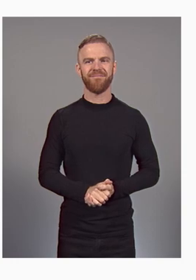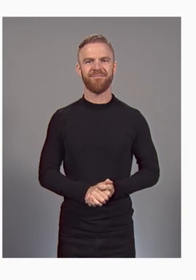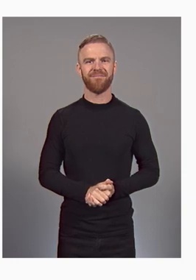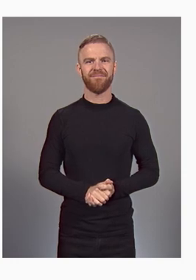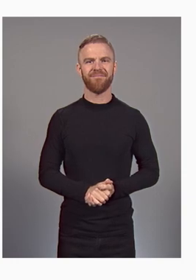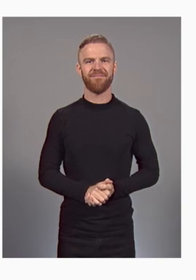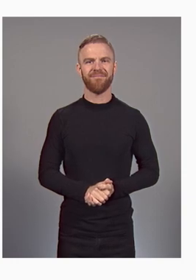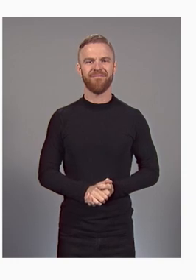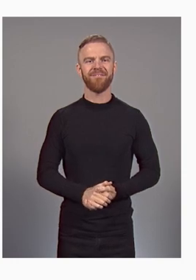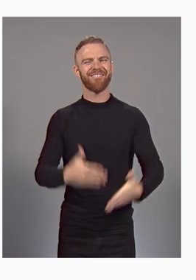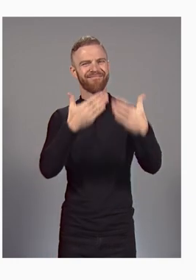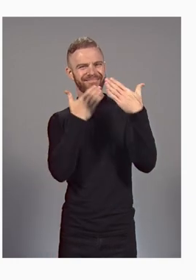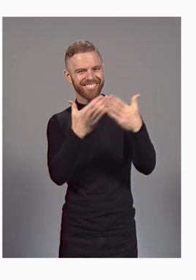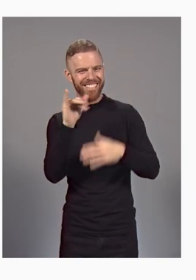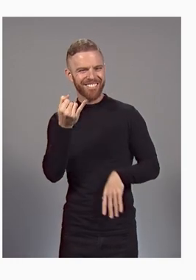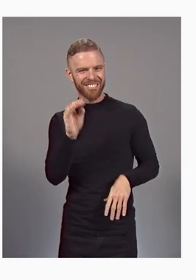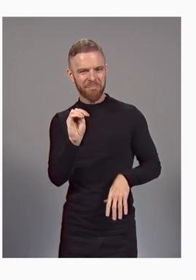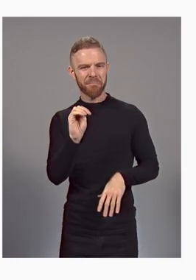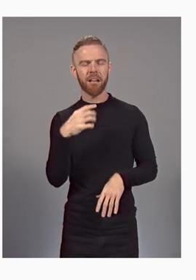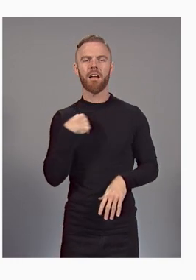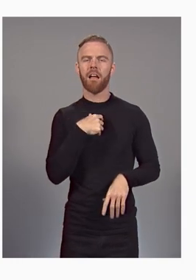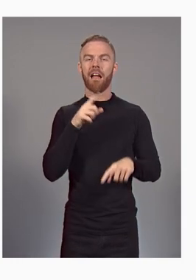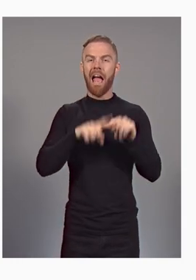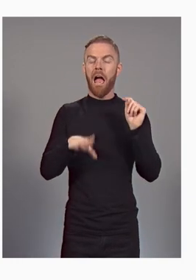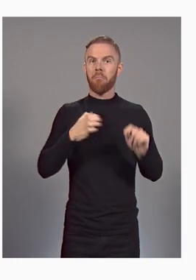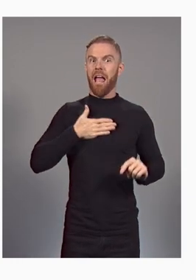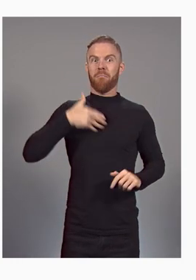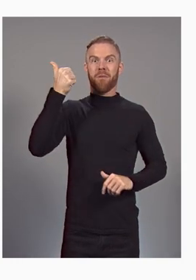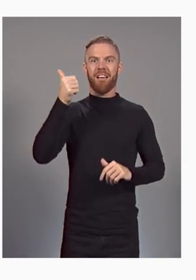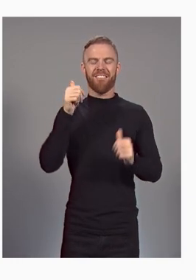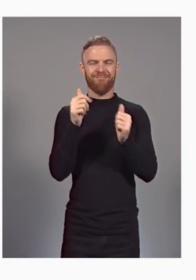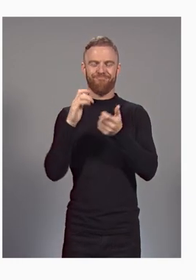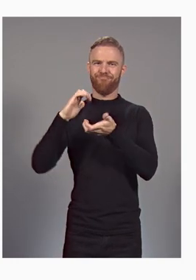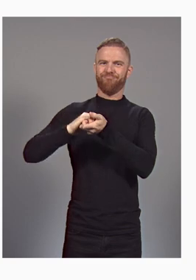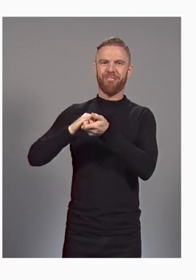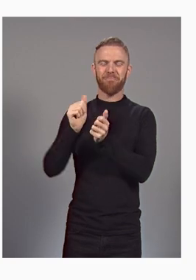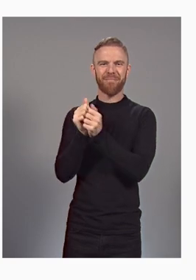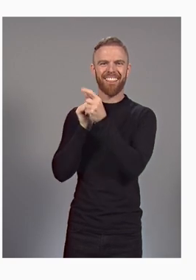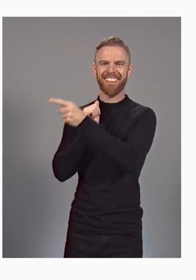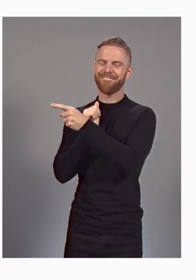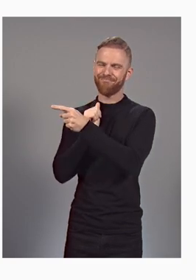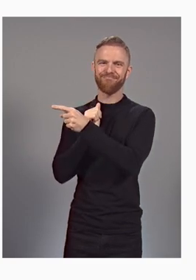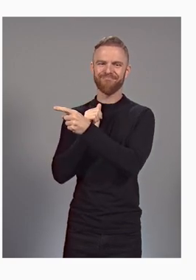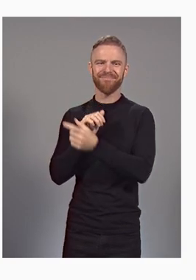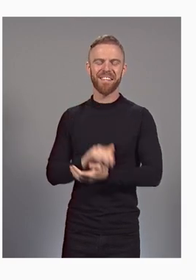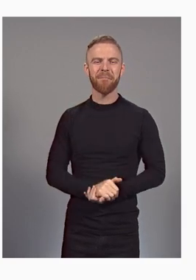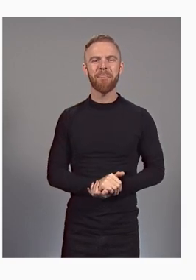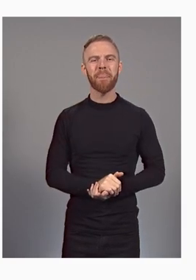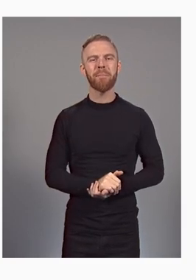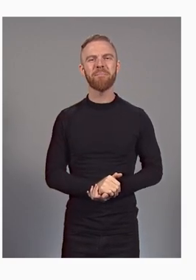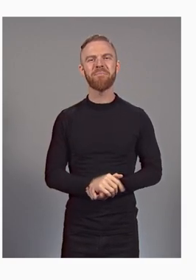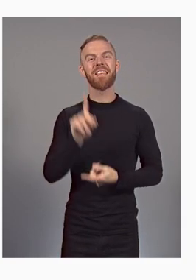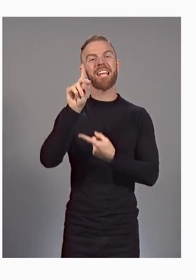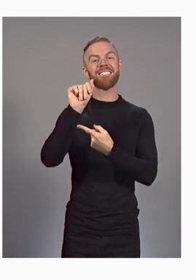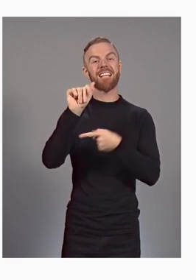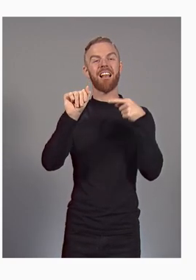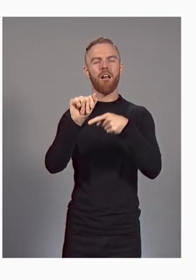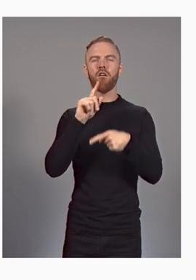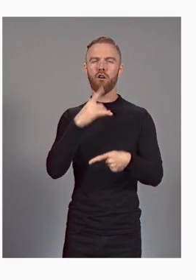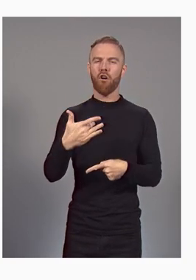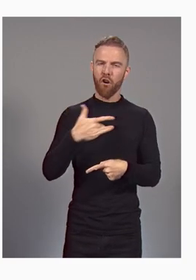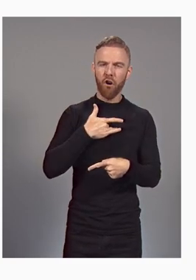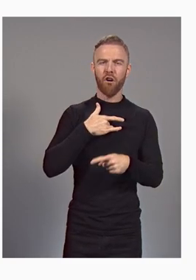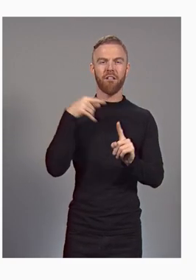Thank you, Jim. Jim, we couldn't be happier to be strategic partners with Ford. The data is at the heart of digital